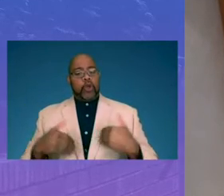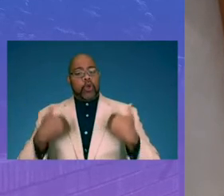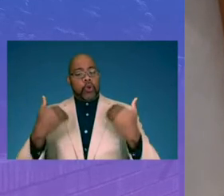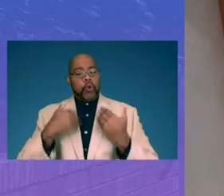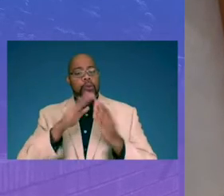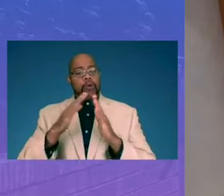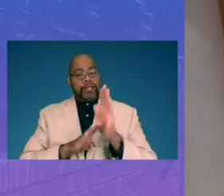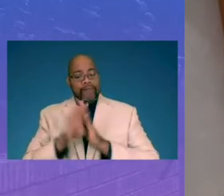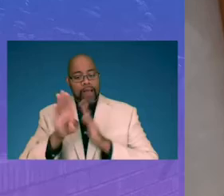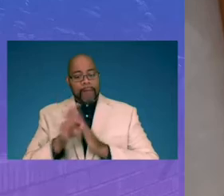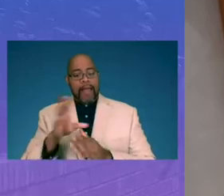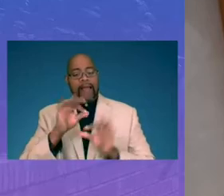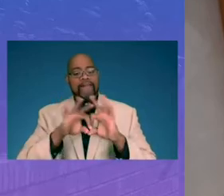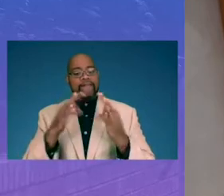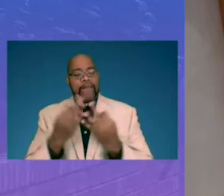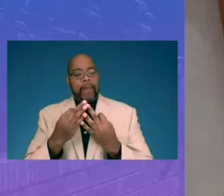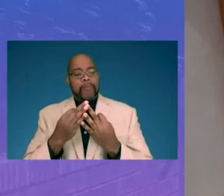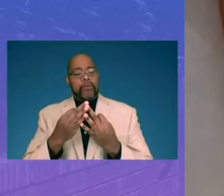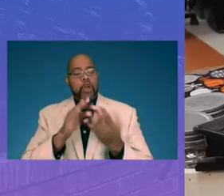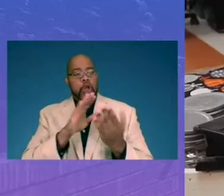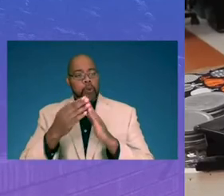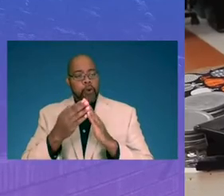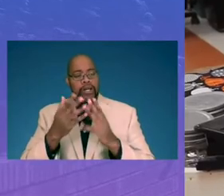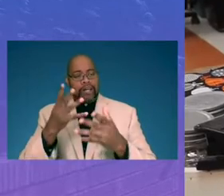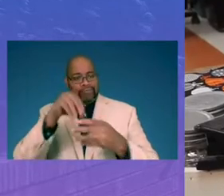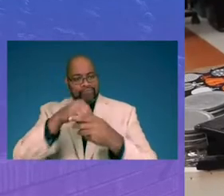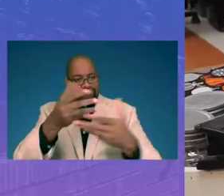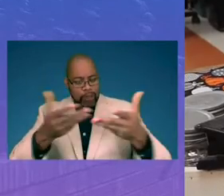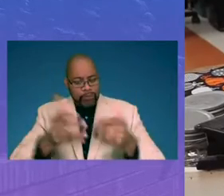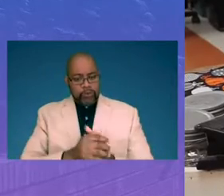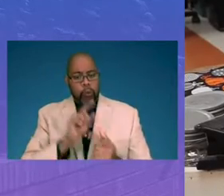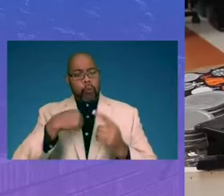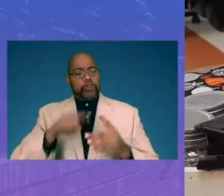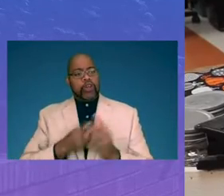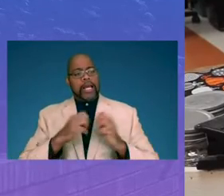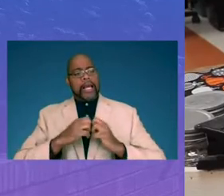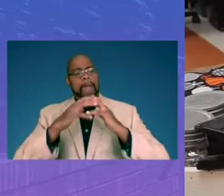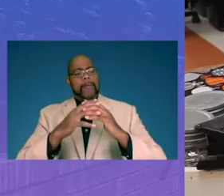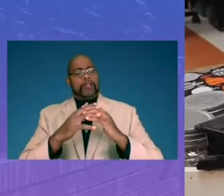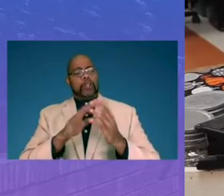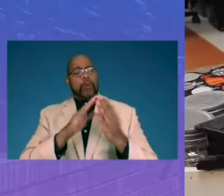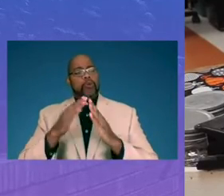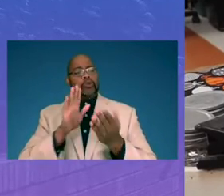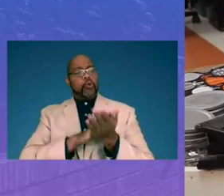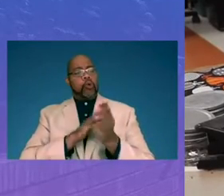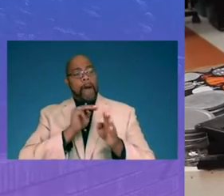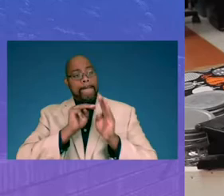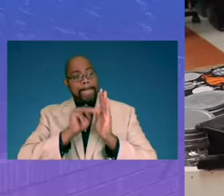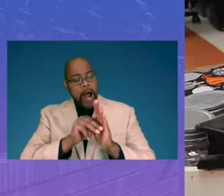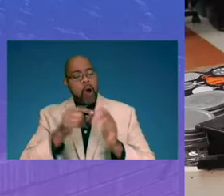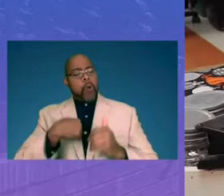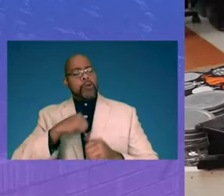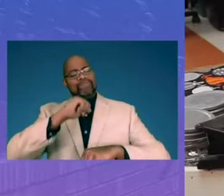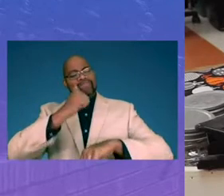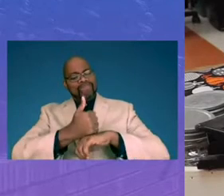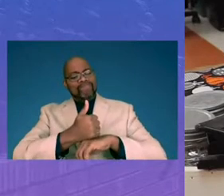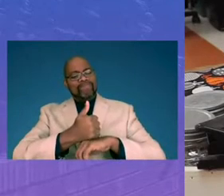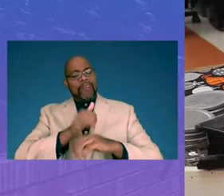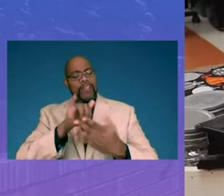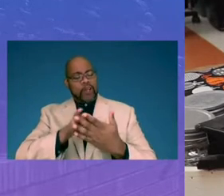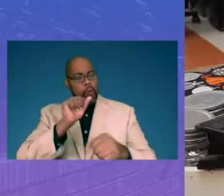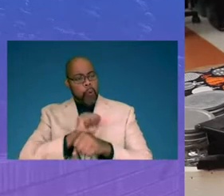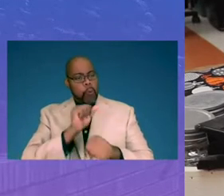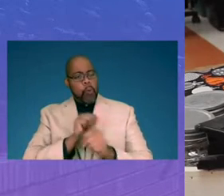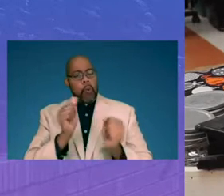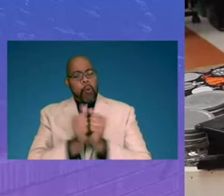developments, and family and community engagement. When we began implementing Community Schools Model, we set out about this work with